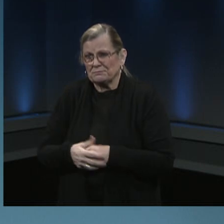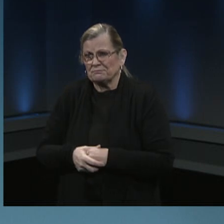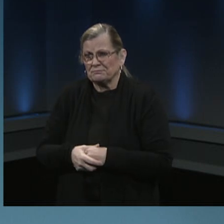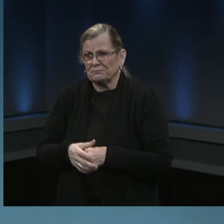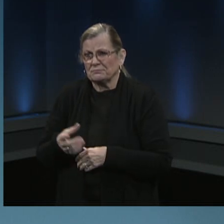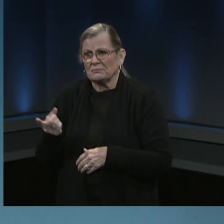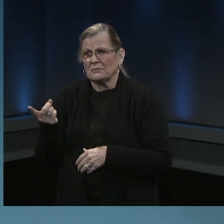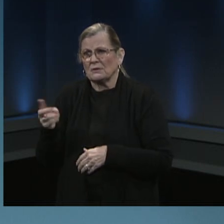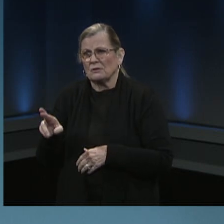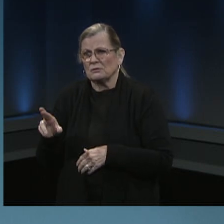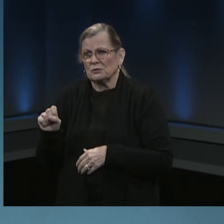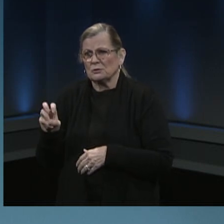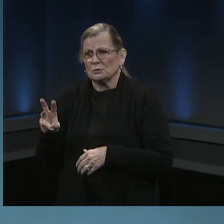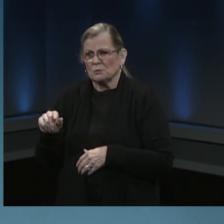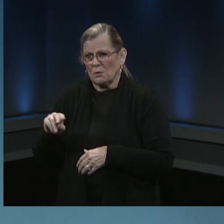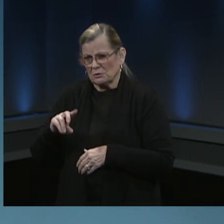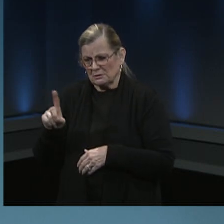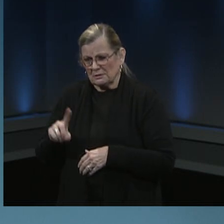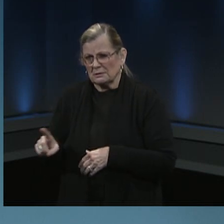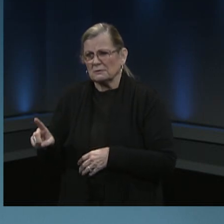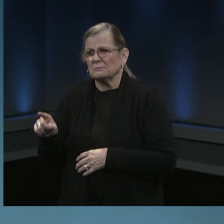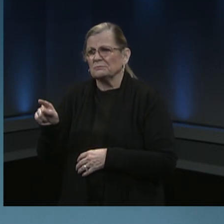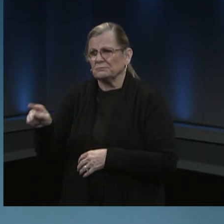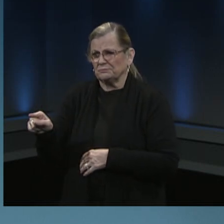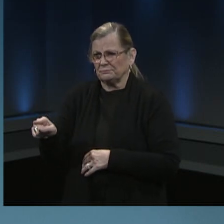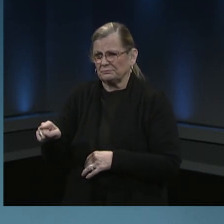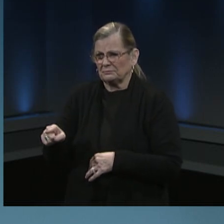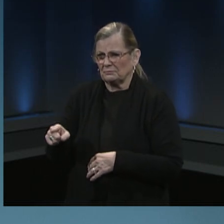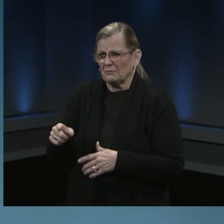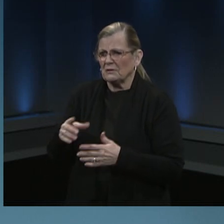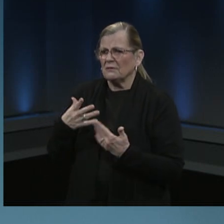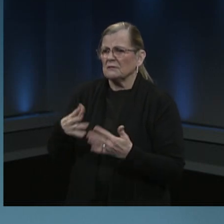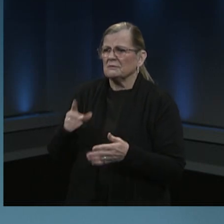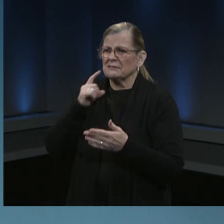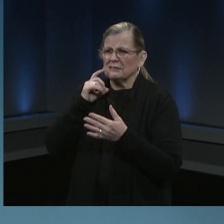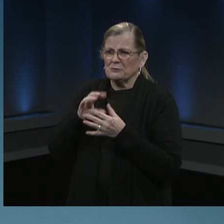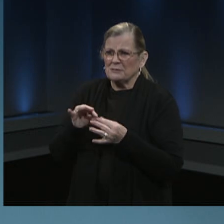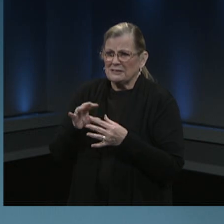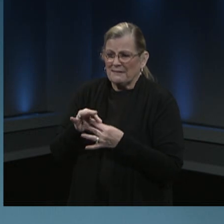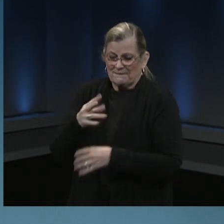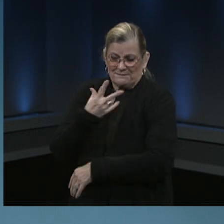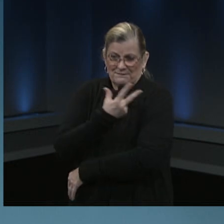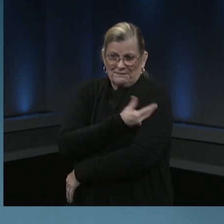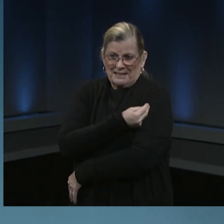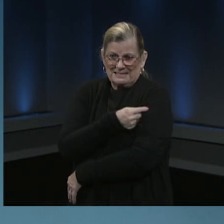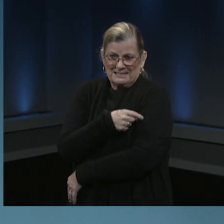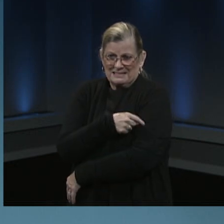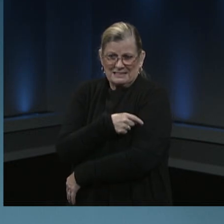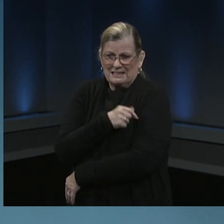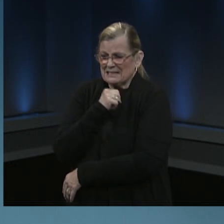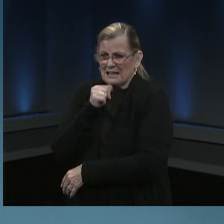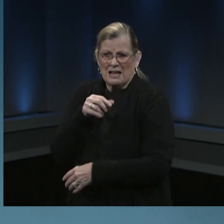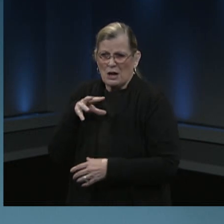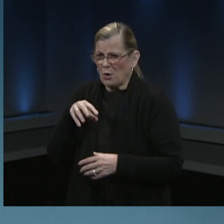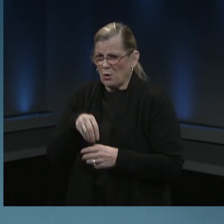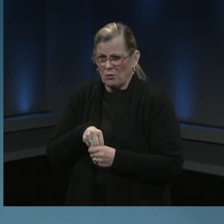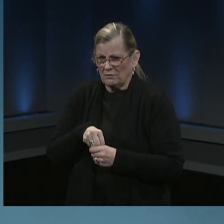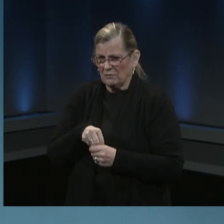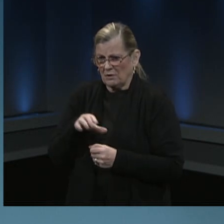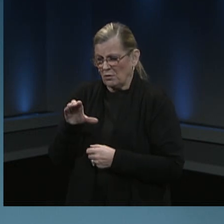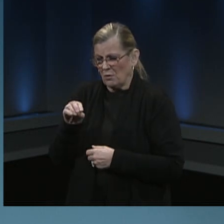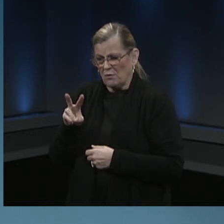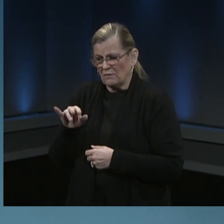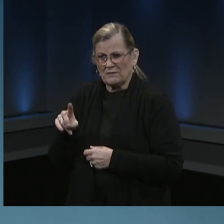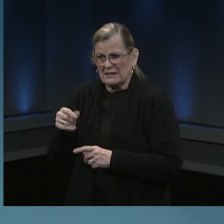First of all is, as you mentioned, since the vaccine does not cause does not include a live virus, it cannot cause COVID